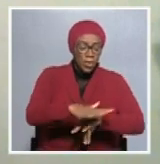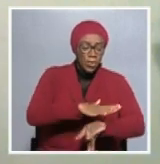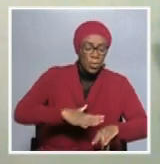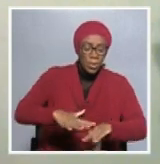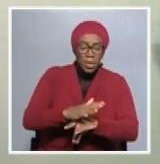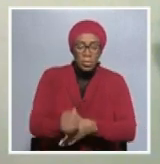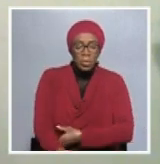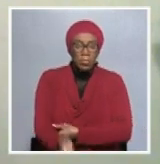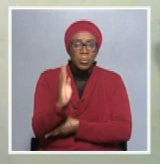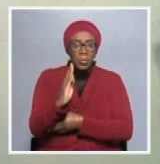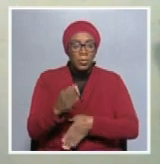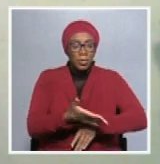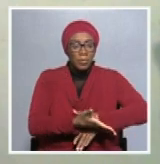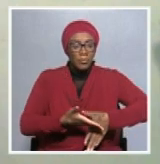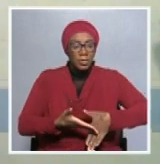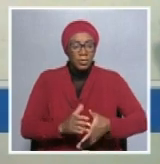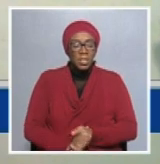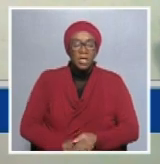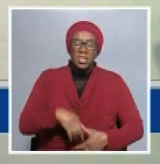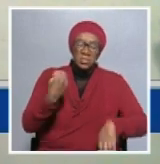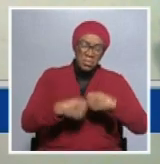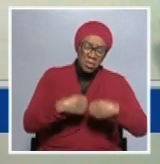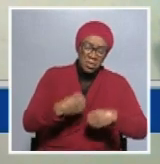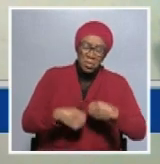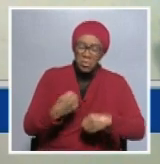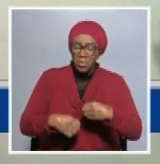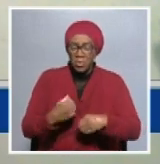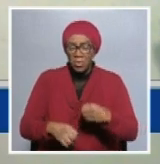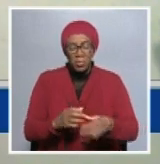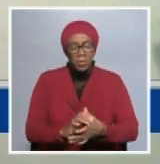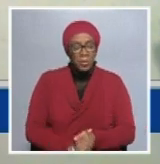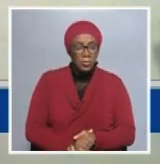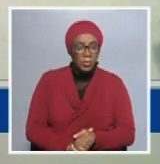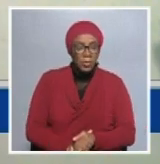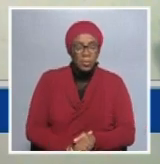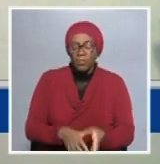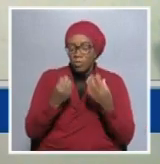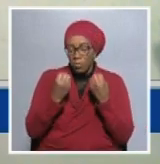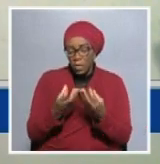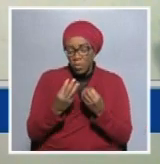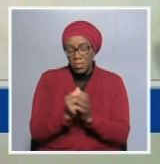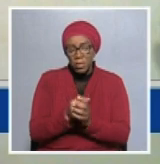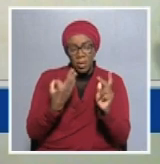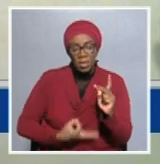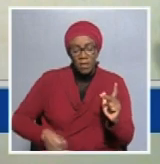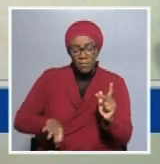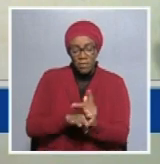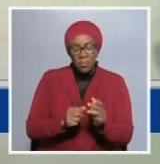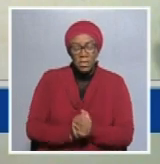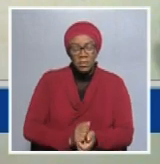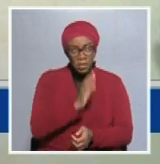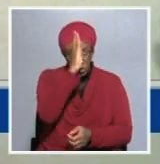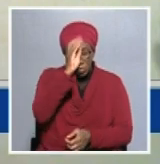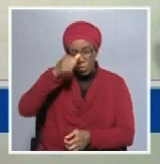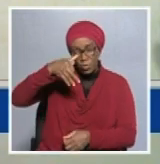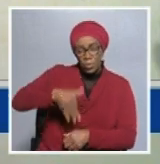a painful knee on the neck of the northern of the